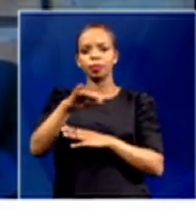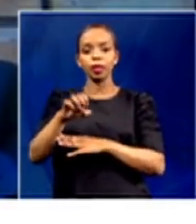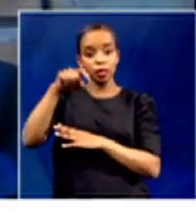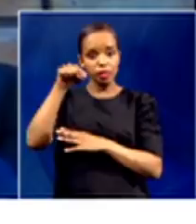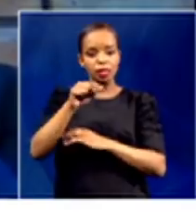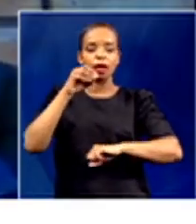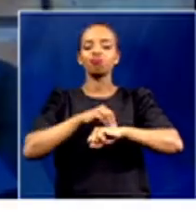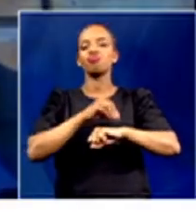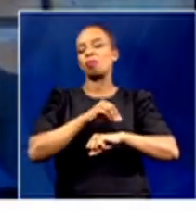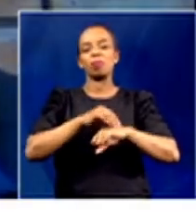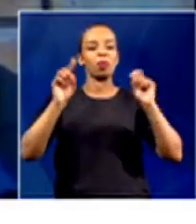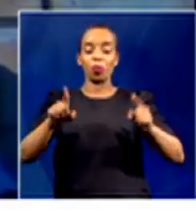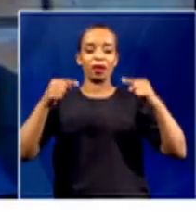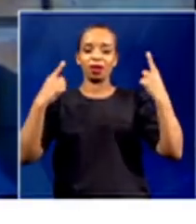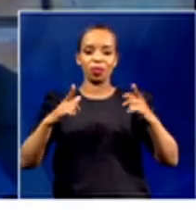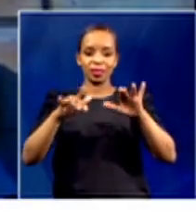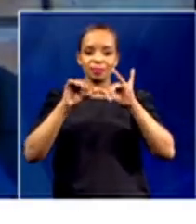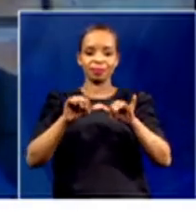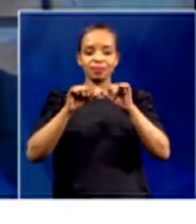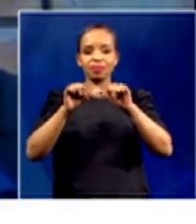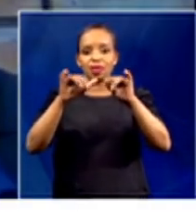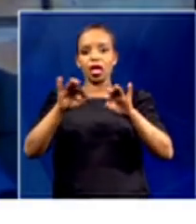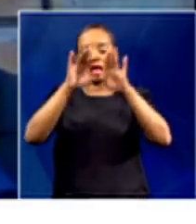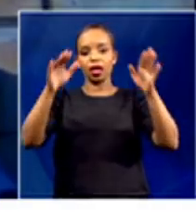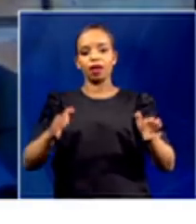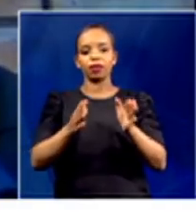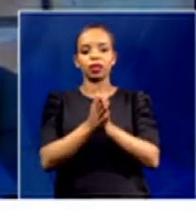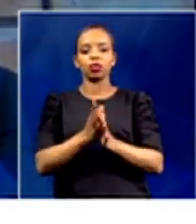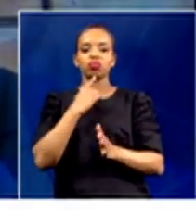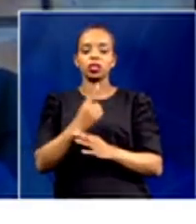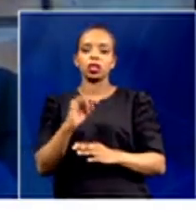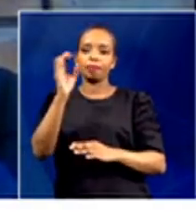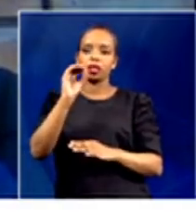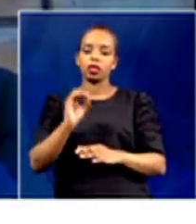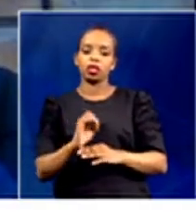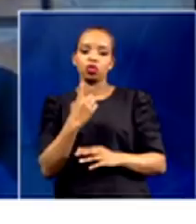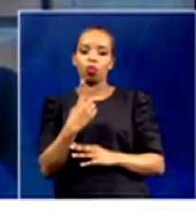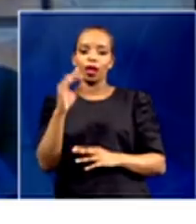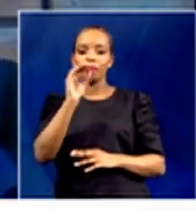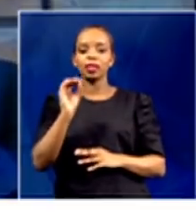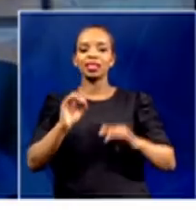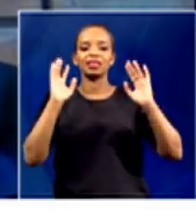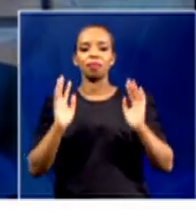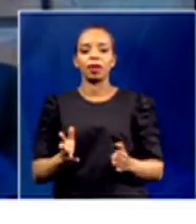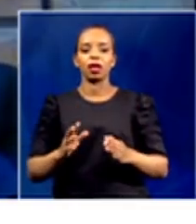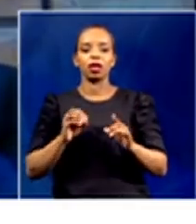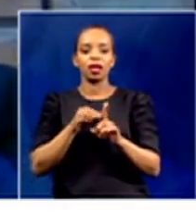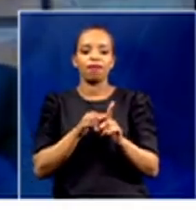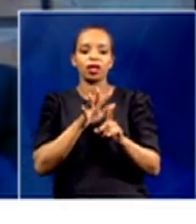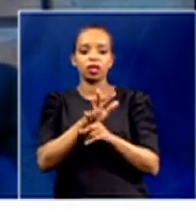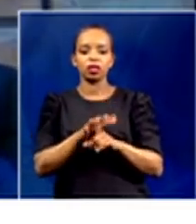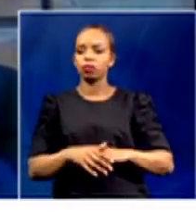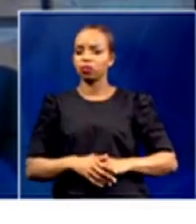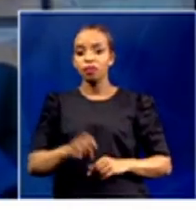We can't constantly reduce everything to a percentage. Oh, only 1% of teachers have been infected. If 1% is